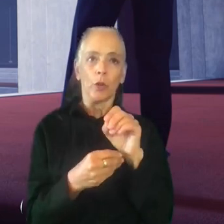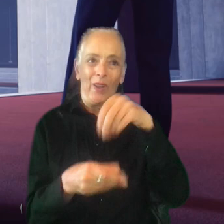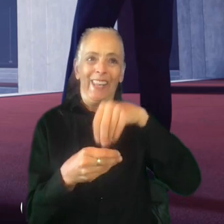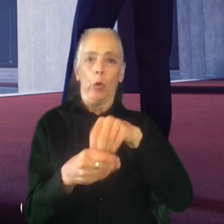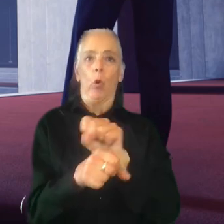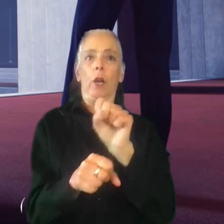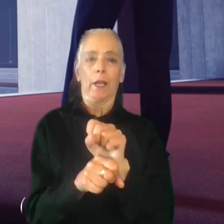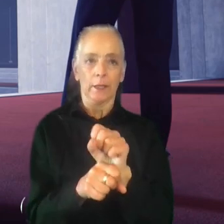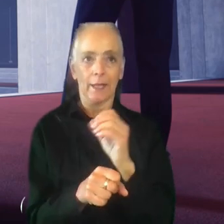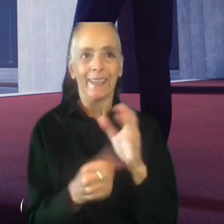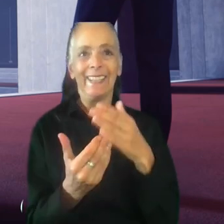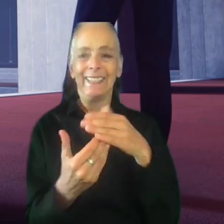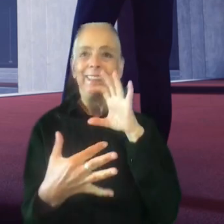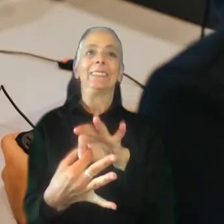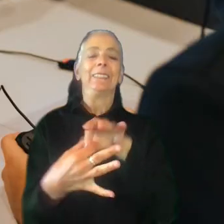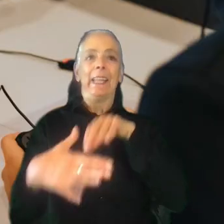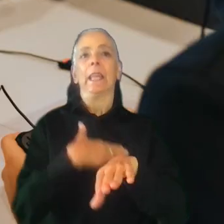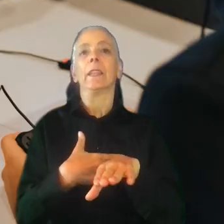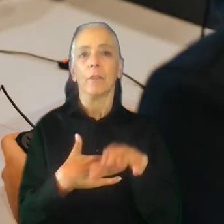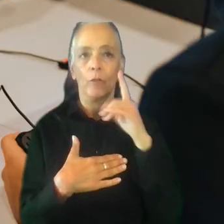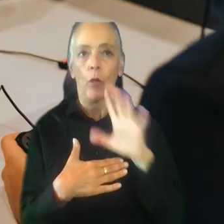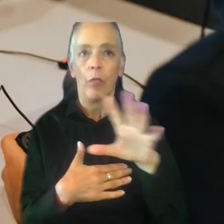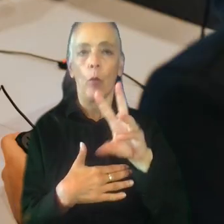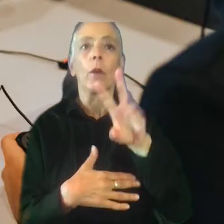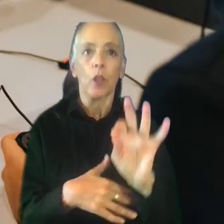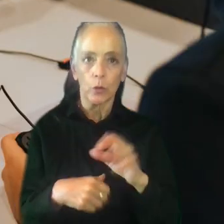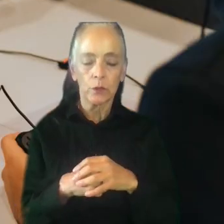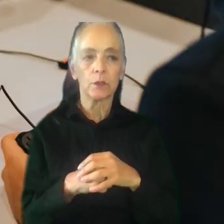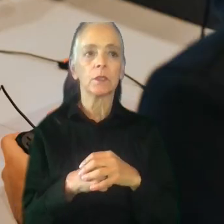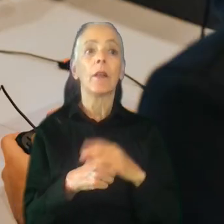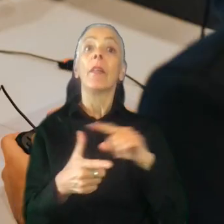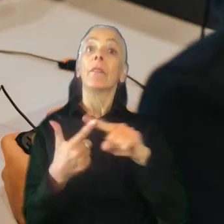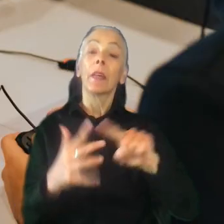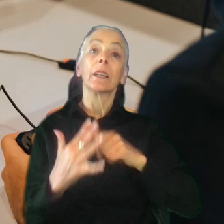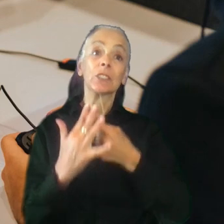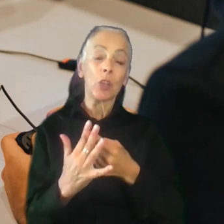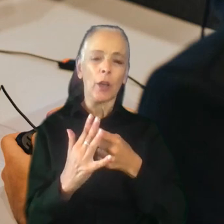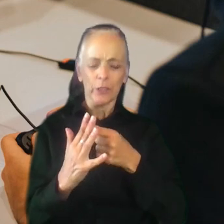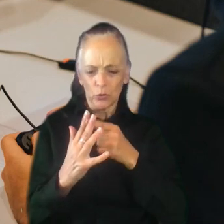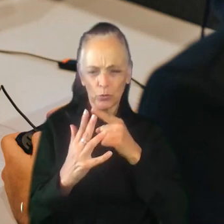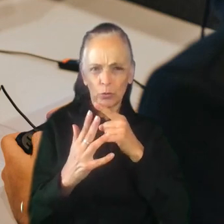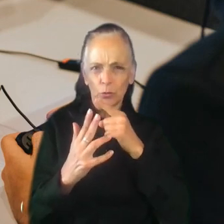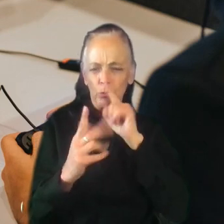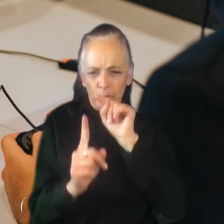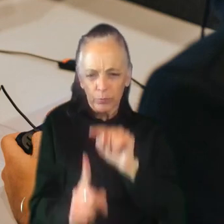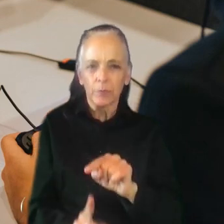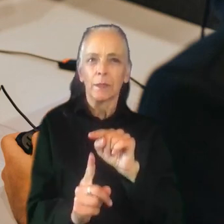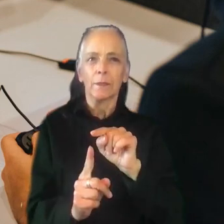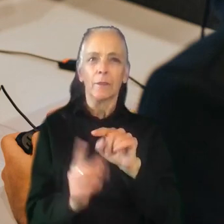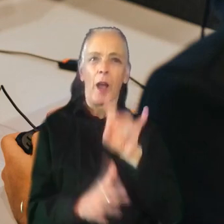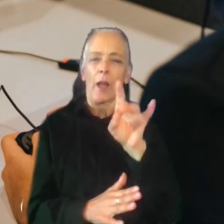in already in their workflows. And I then started pinpointing what I believe was missing in this basic setup.